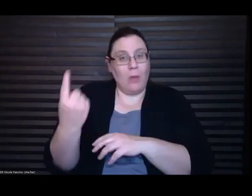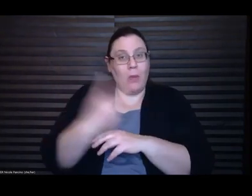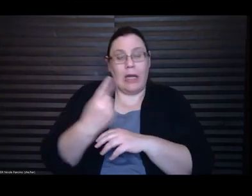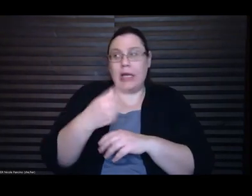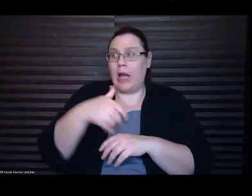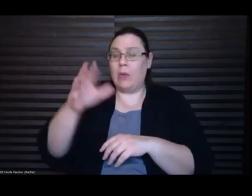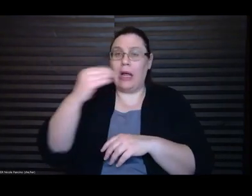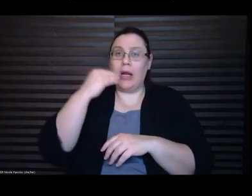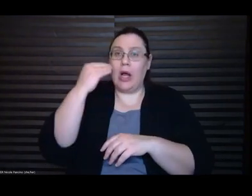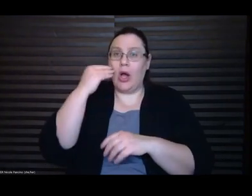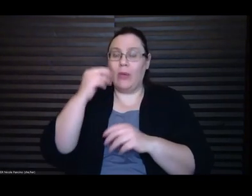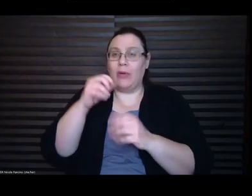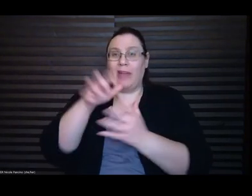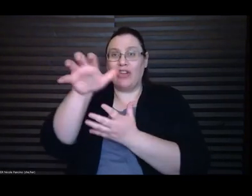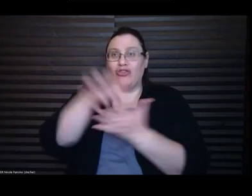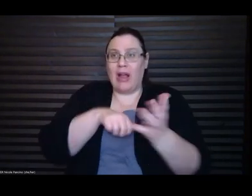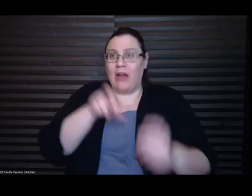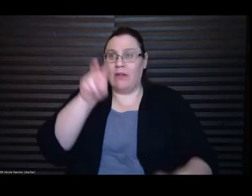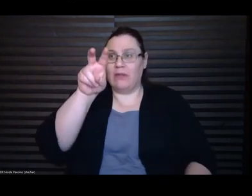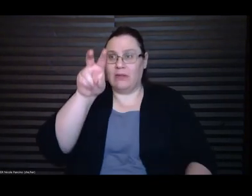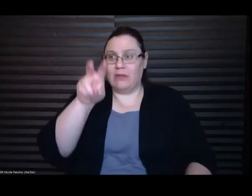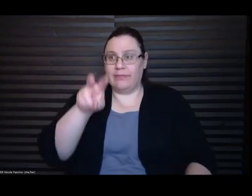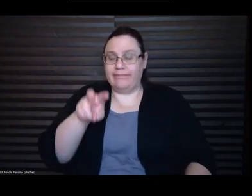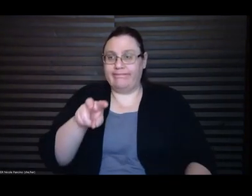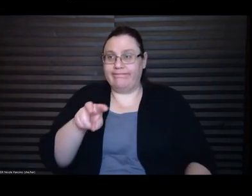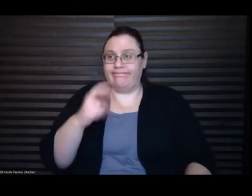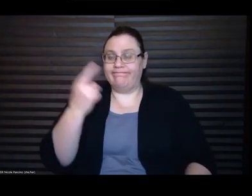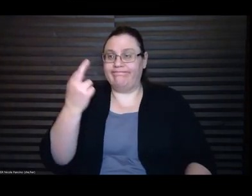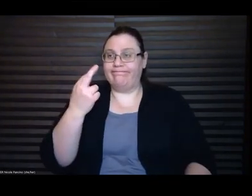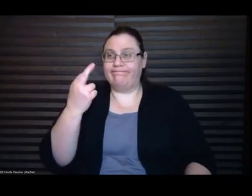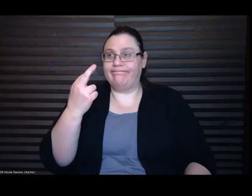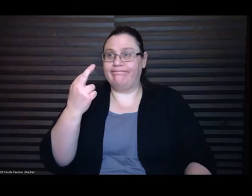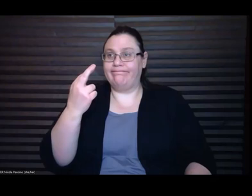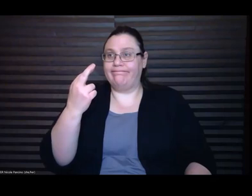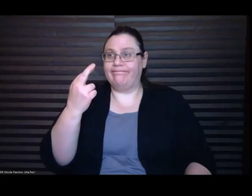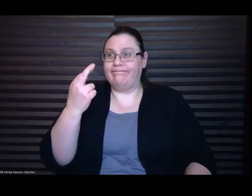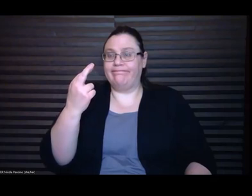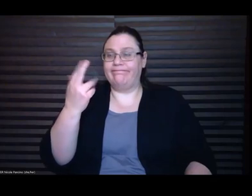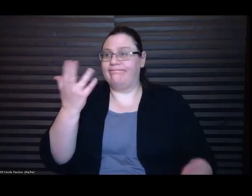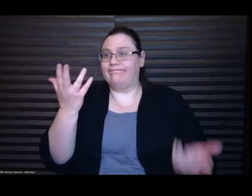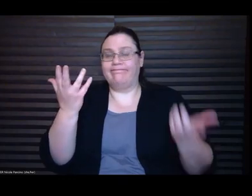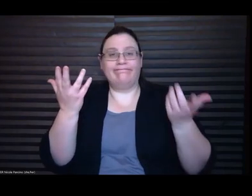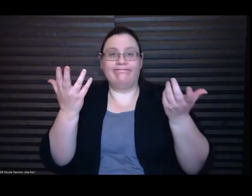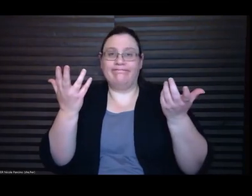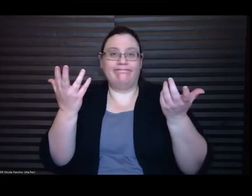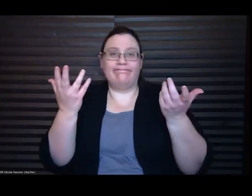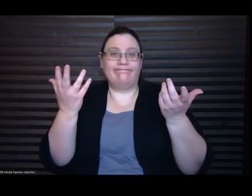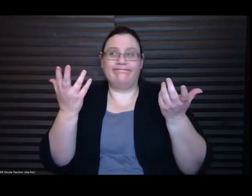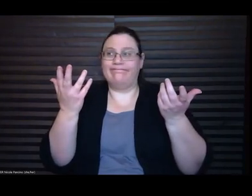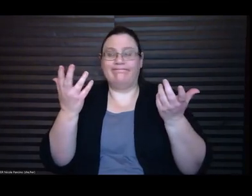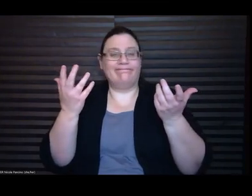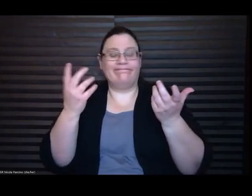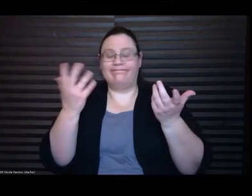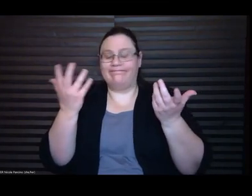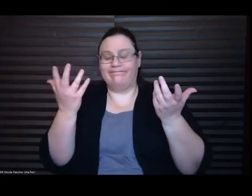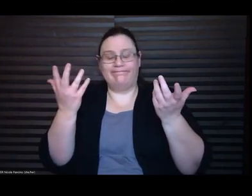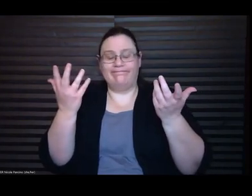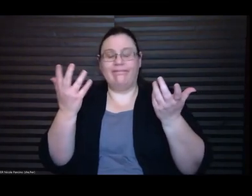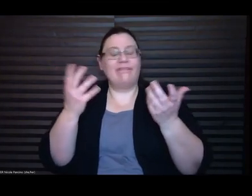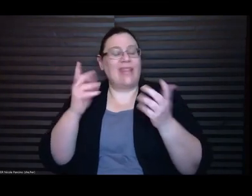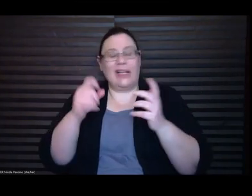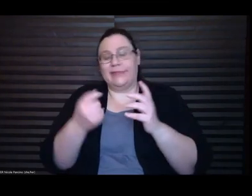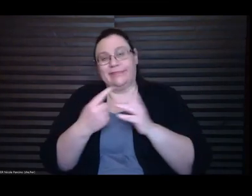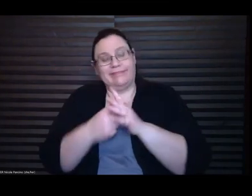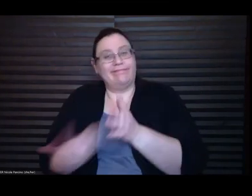could mean it more, you know. And so that's where this book came from, and it took about